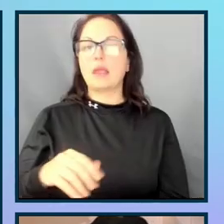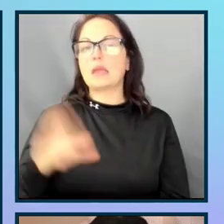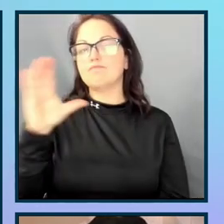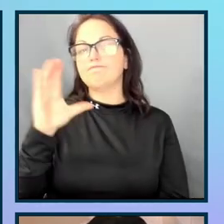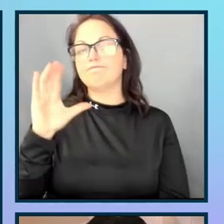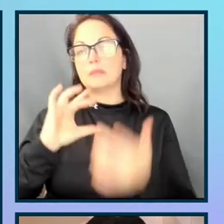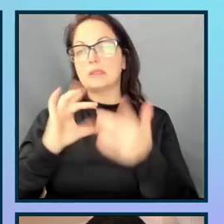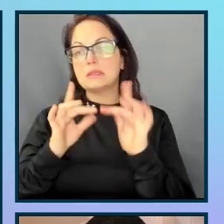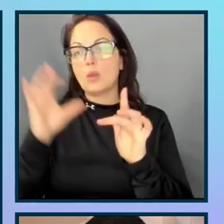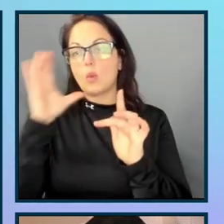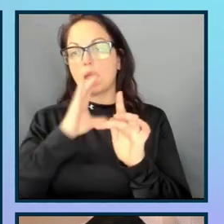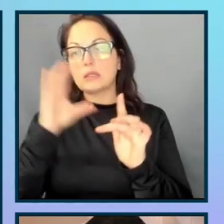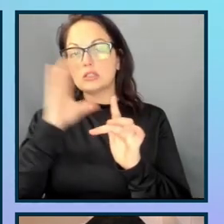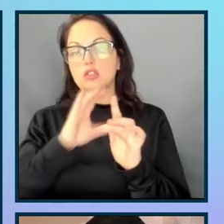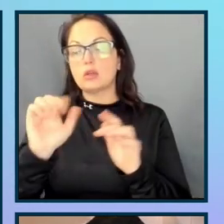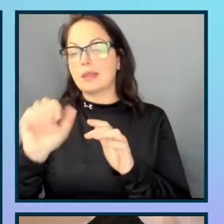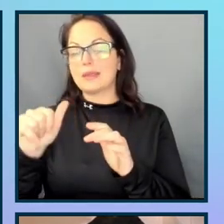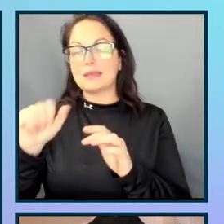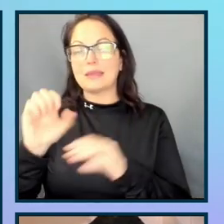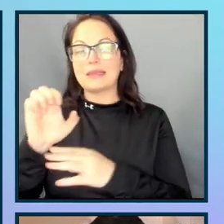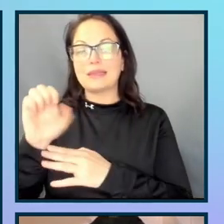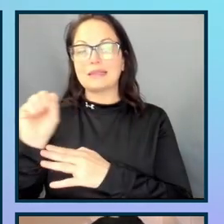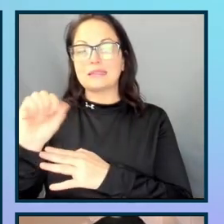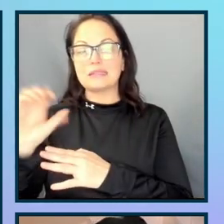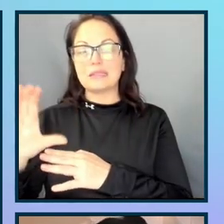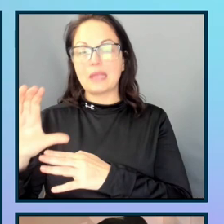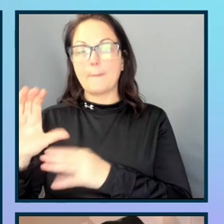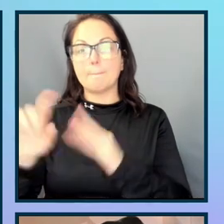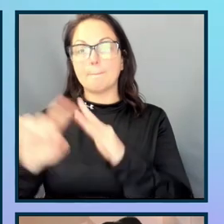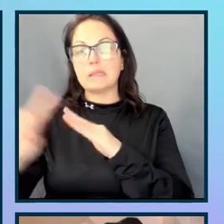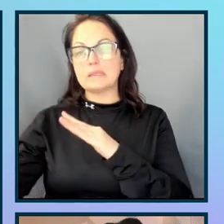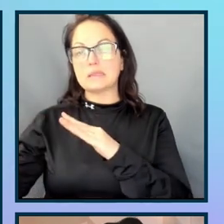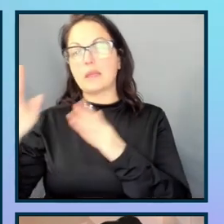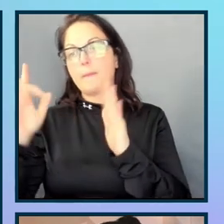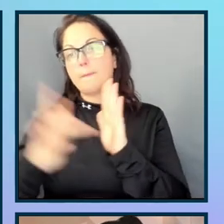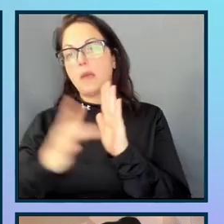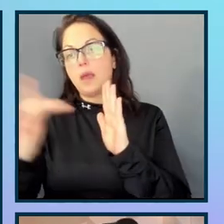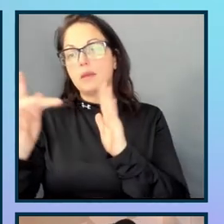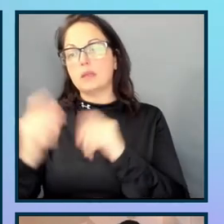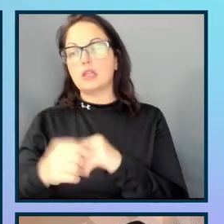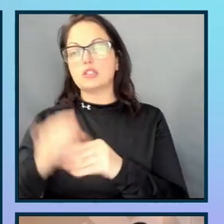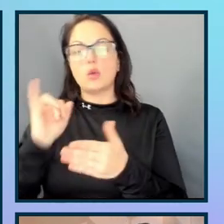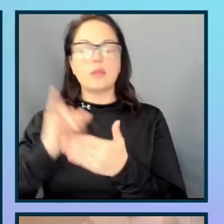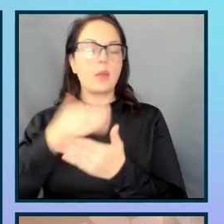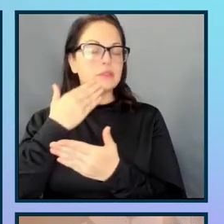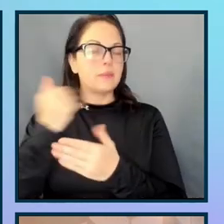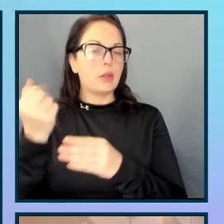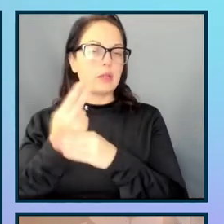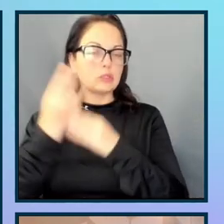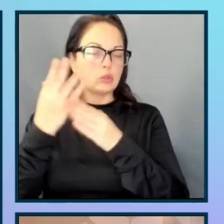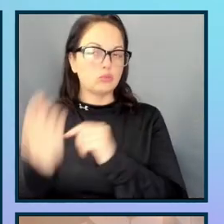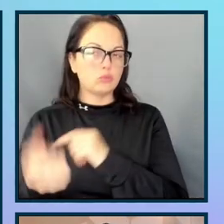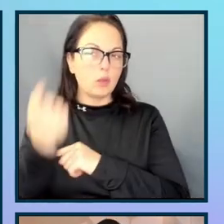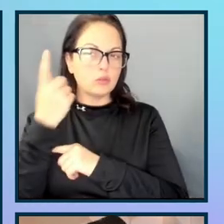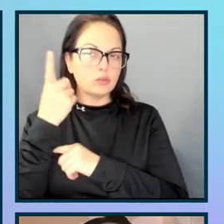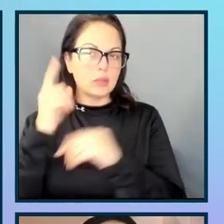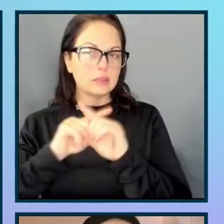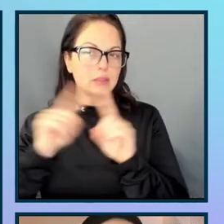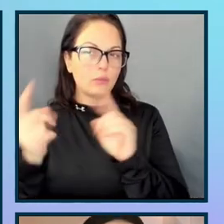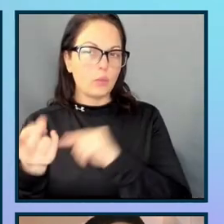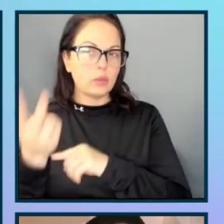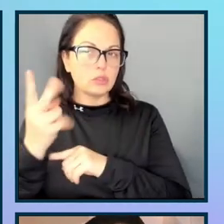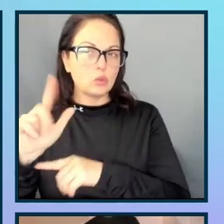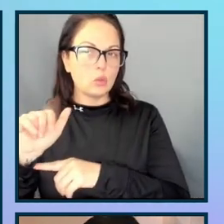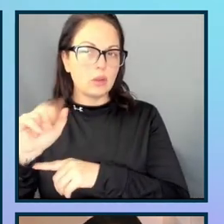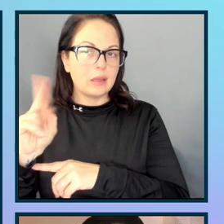Escape button. Search. Edit text. Voice over off. So, that was a lot better for me as a user to understand what the difference between those two landmarks might